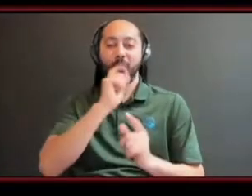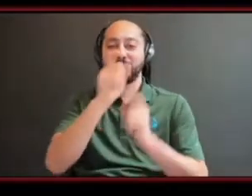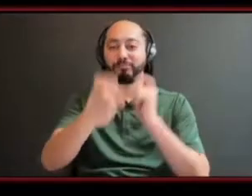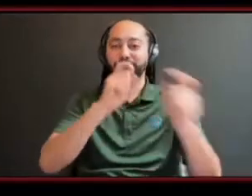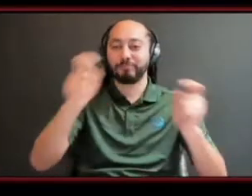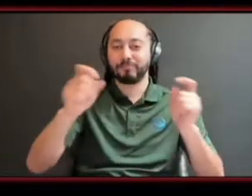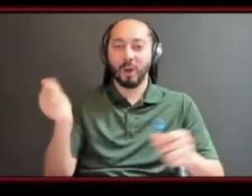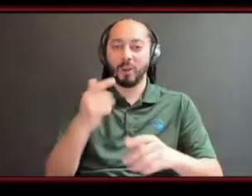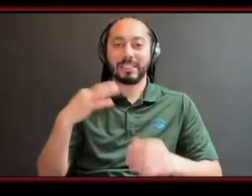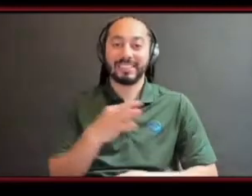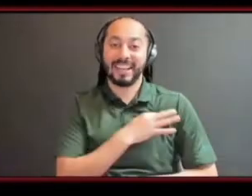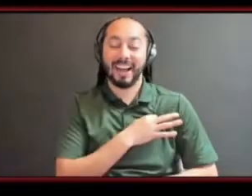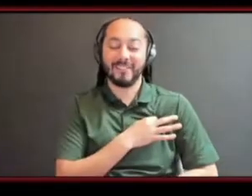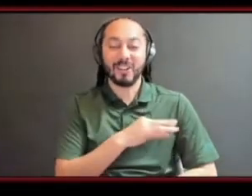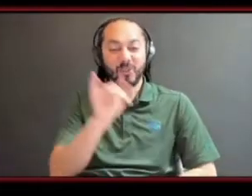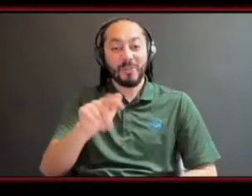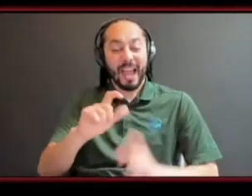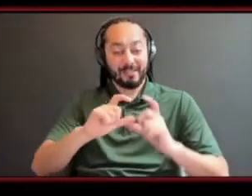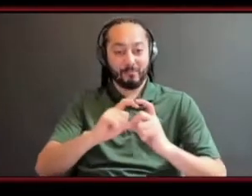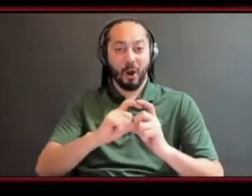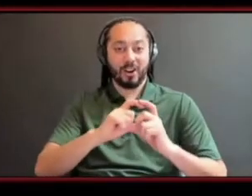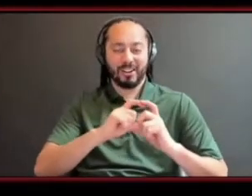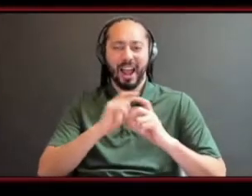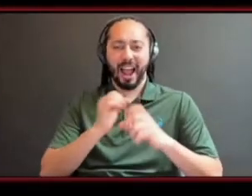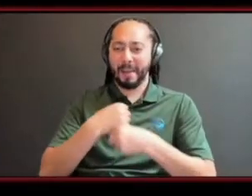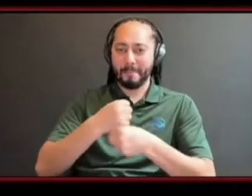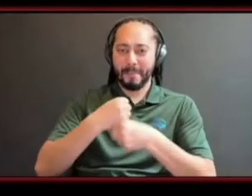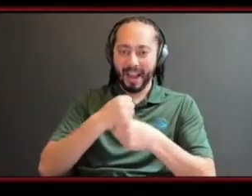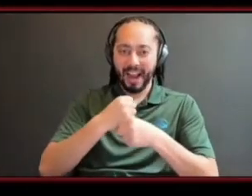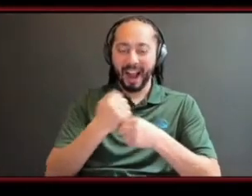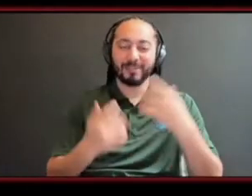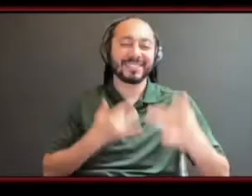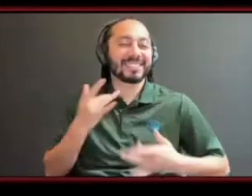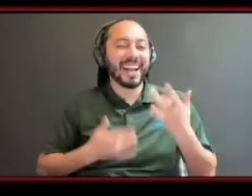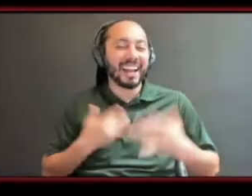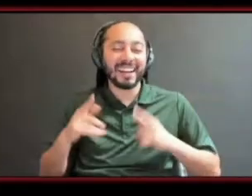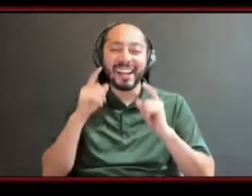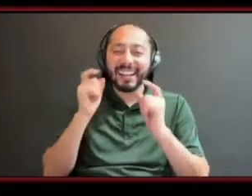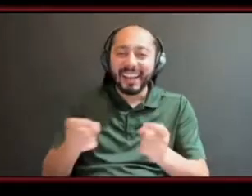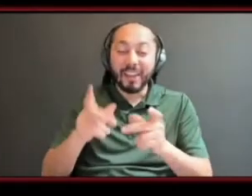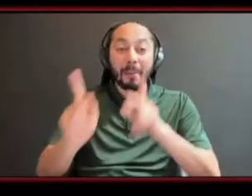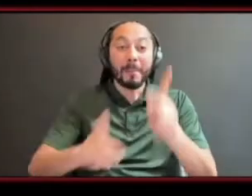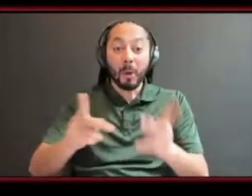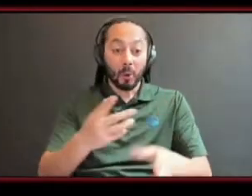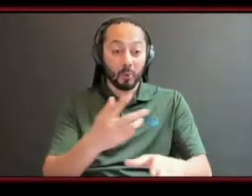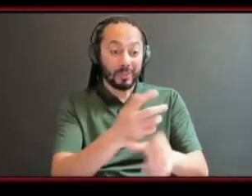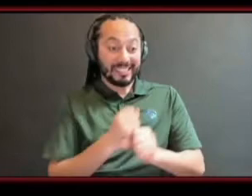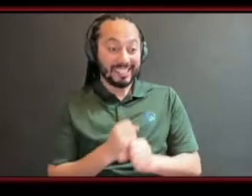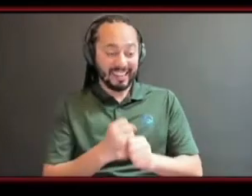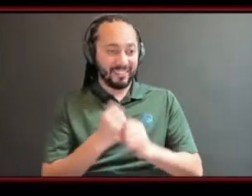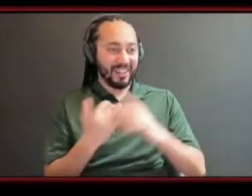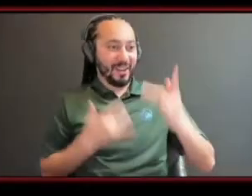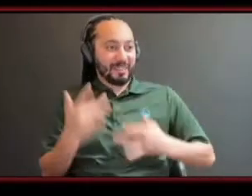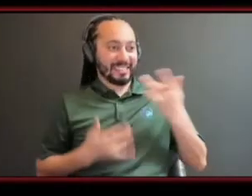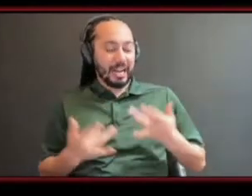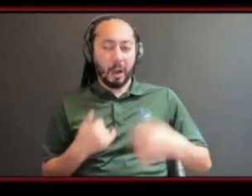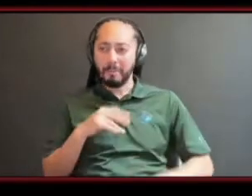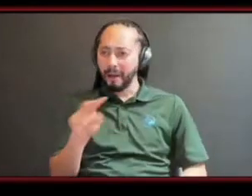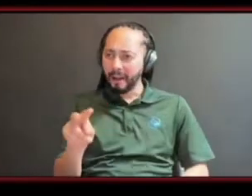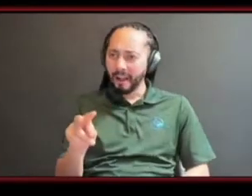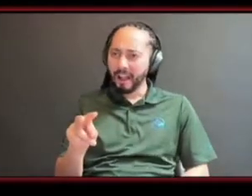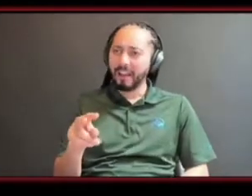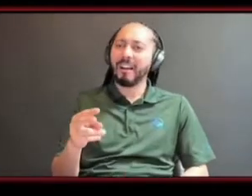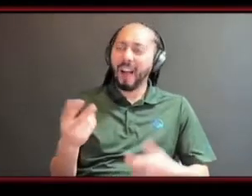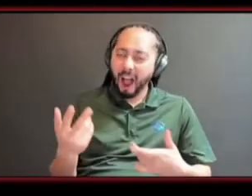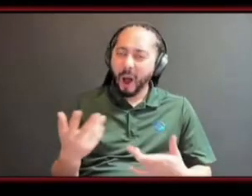to know that i could give this product to someone that they were excited about it and it makes me want to make sure that i can offer it to more people um